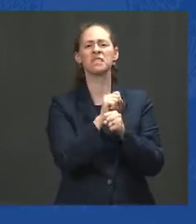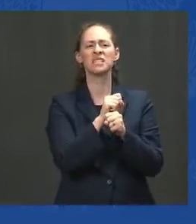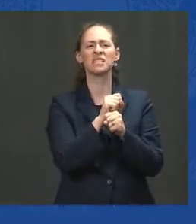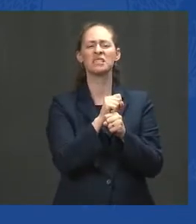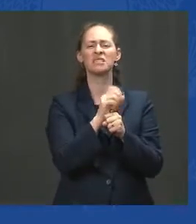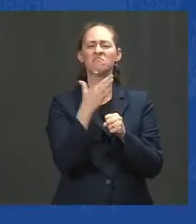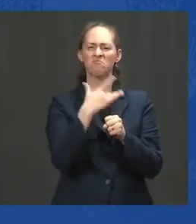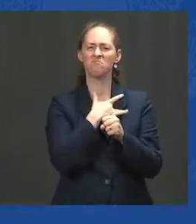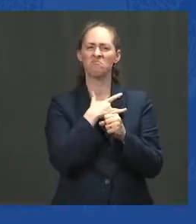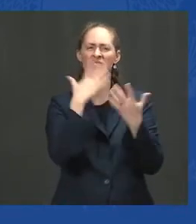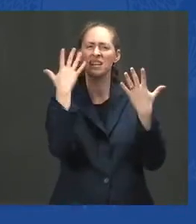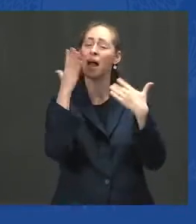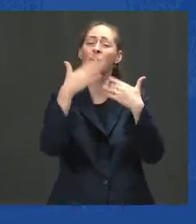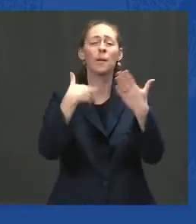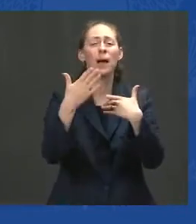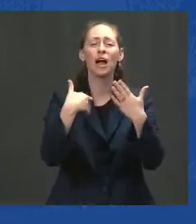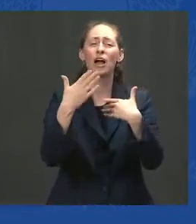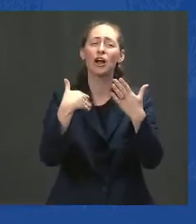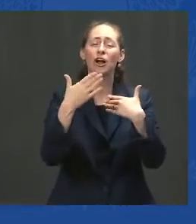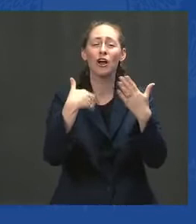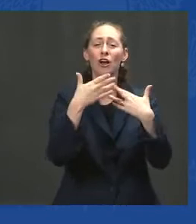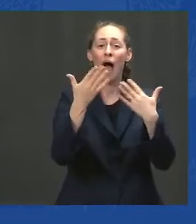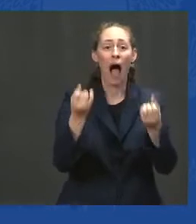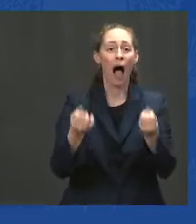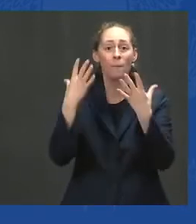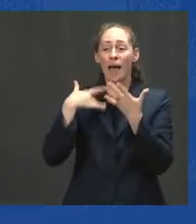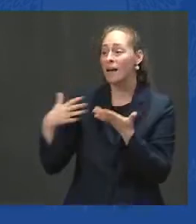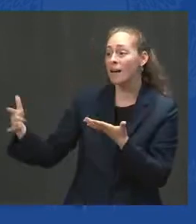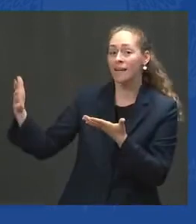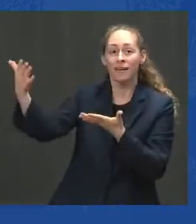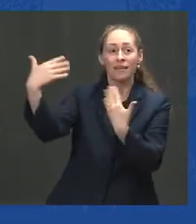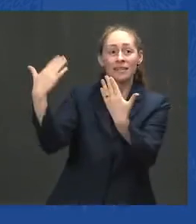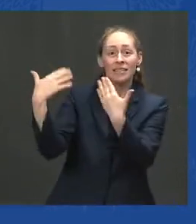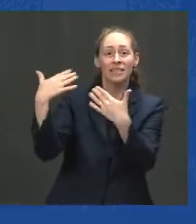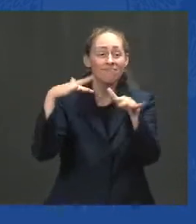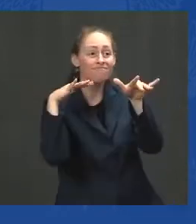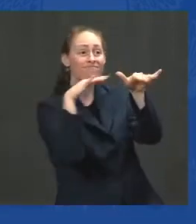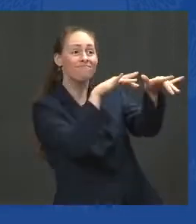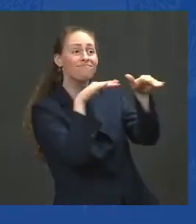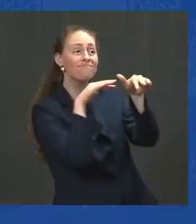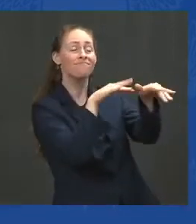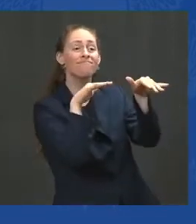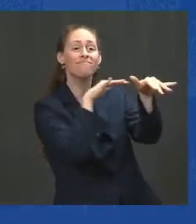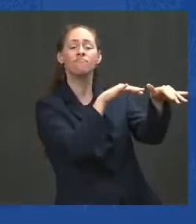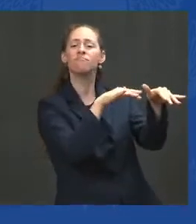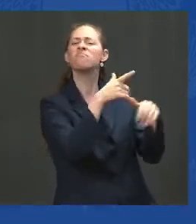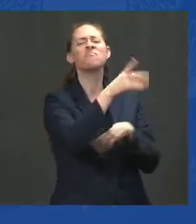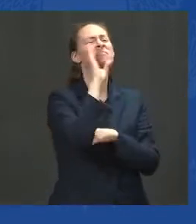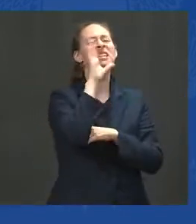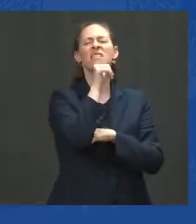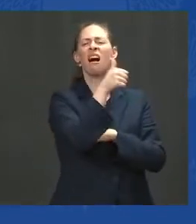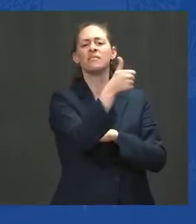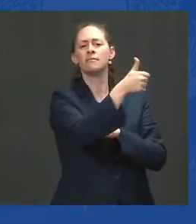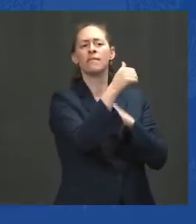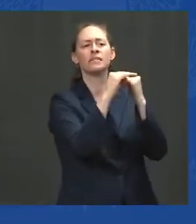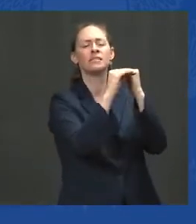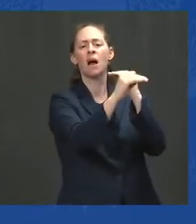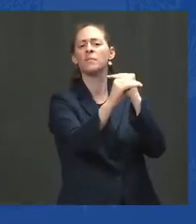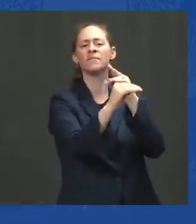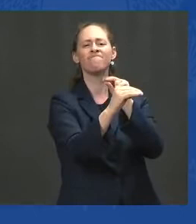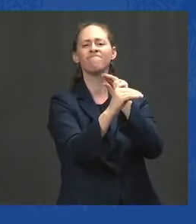deliver a stable, united, secure Afghanistan, as known in history as the graveyard of empires.